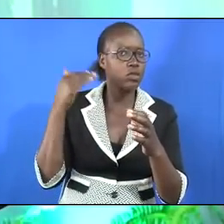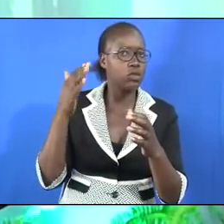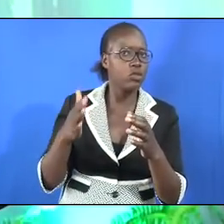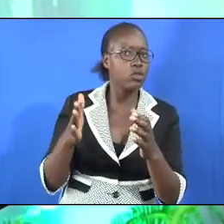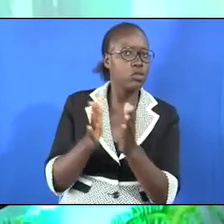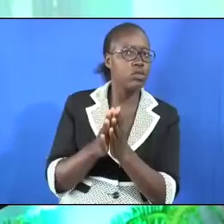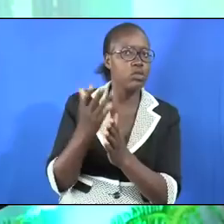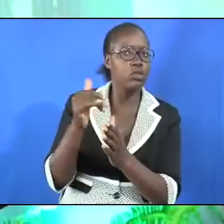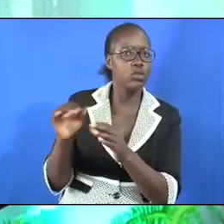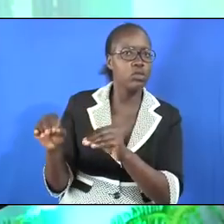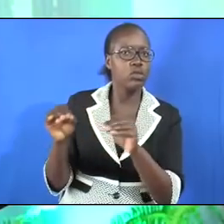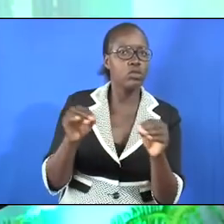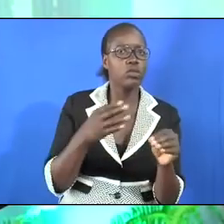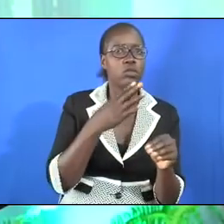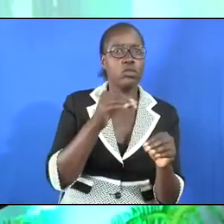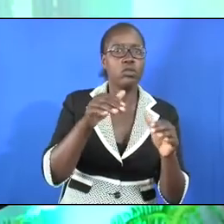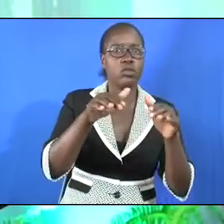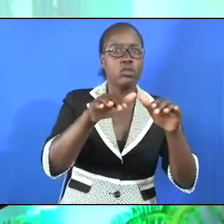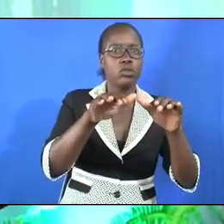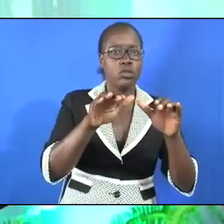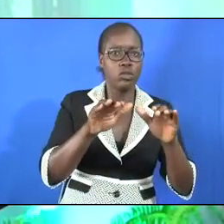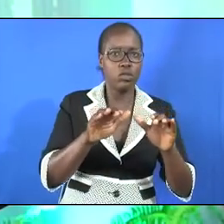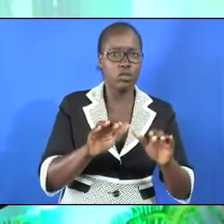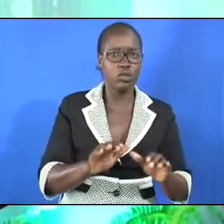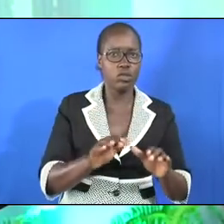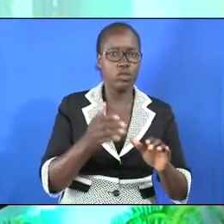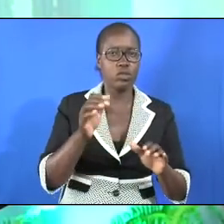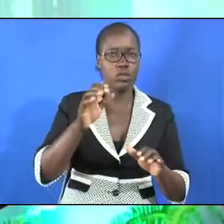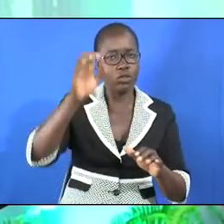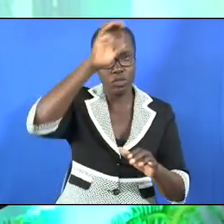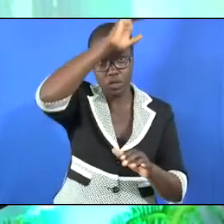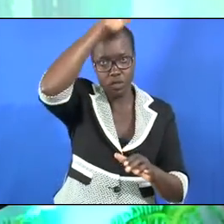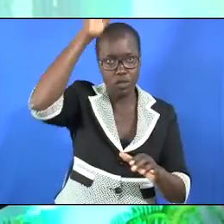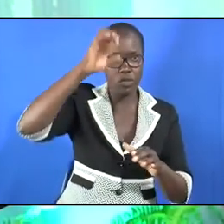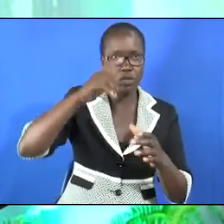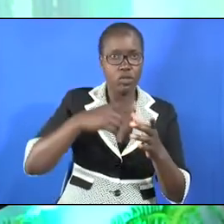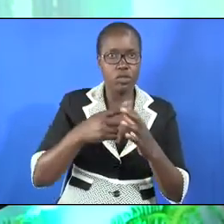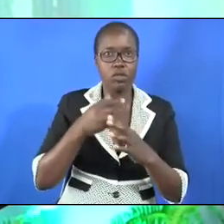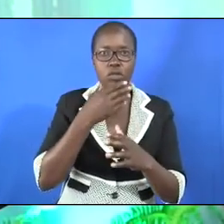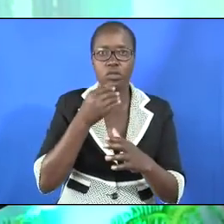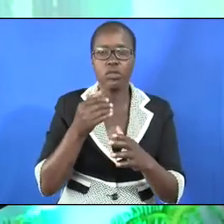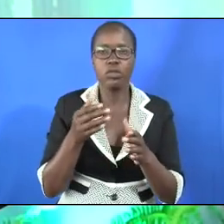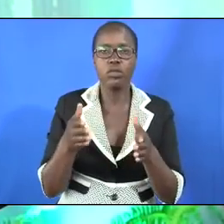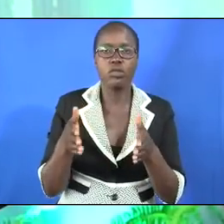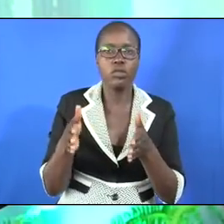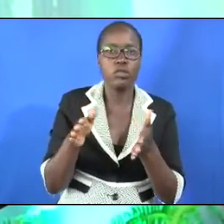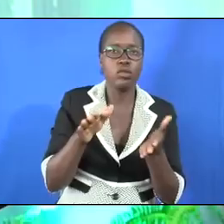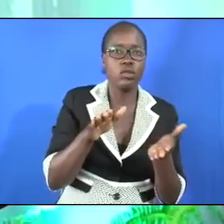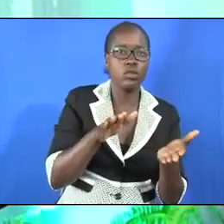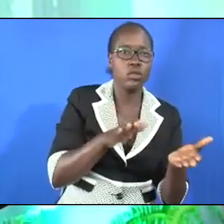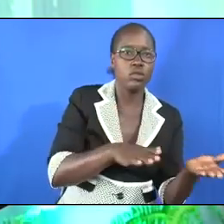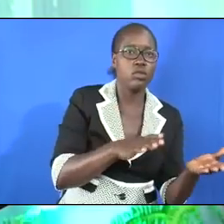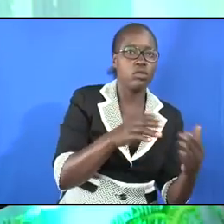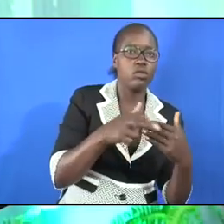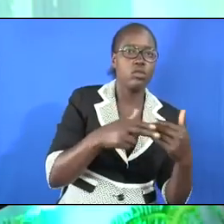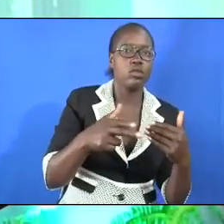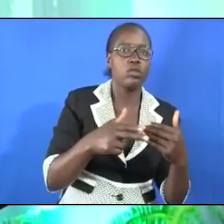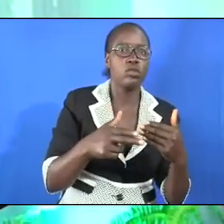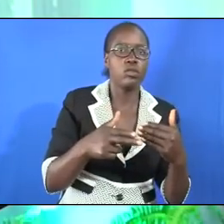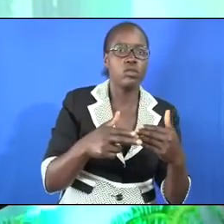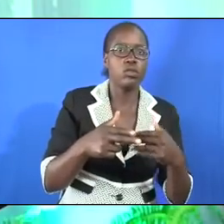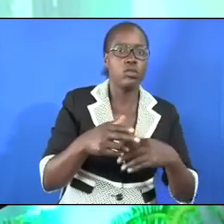and they put the man in the tomb of Elisha. And when the man was let down and touched